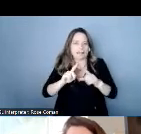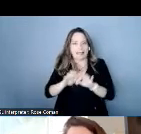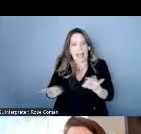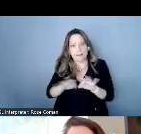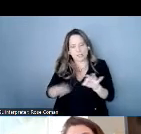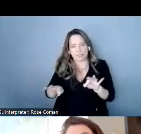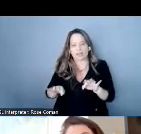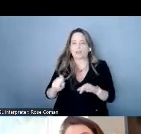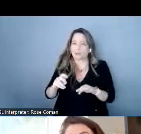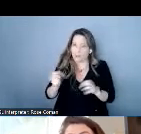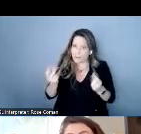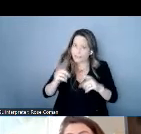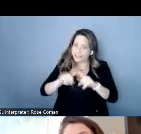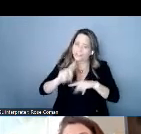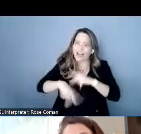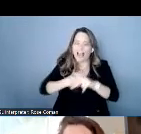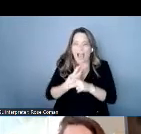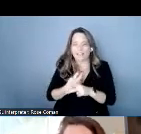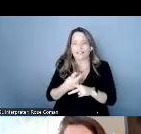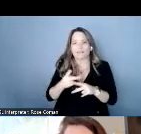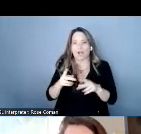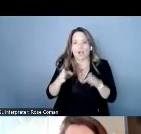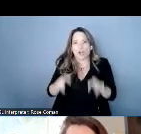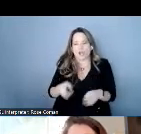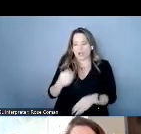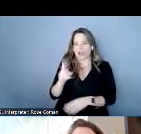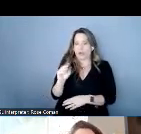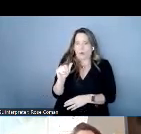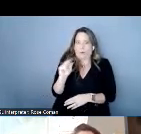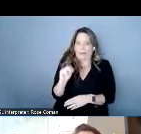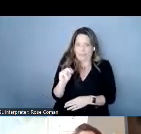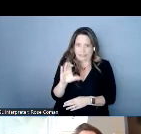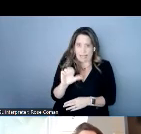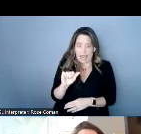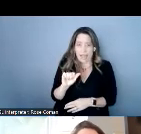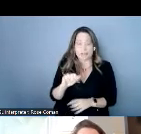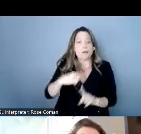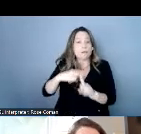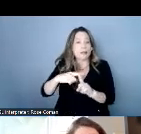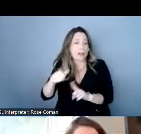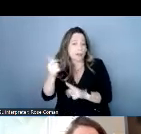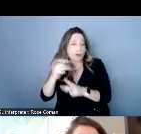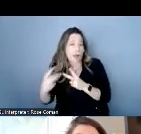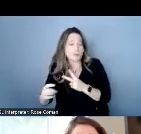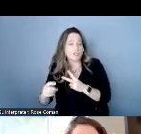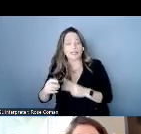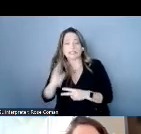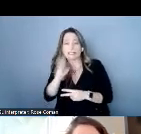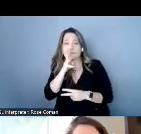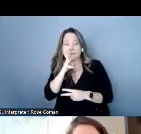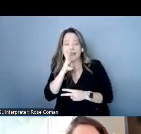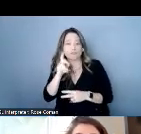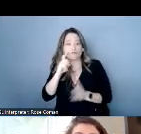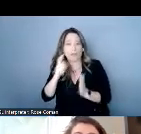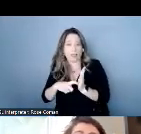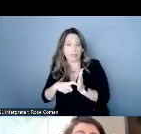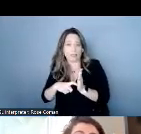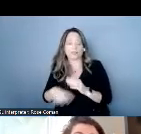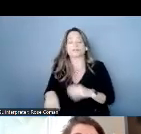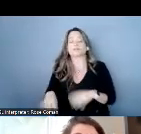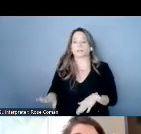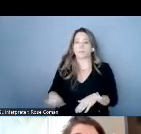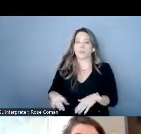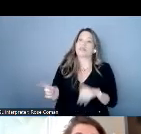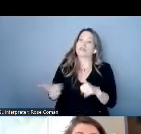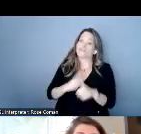human ca's and then there's automatic speech recognition the first kind of human ca is called